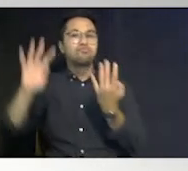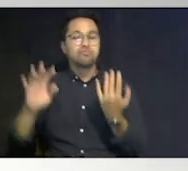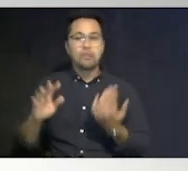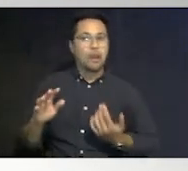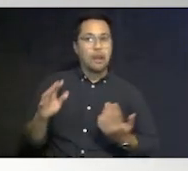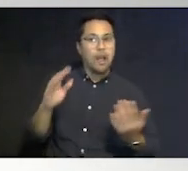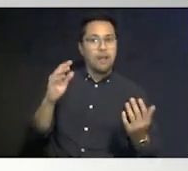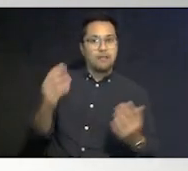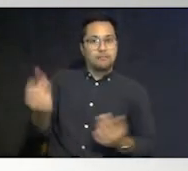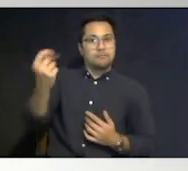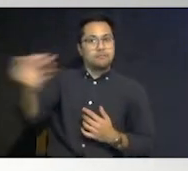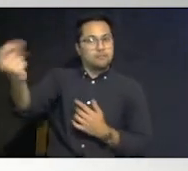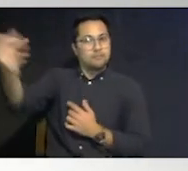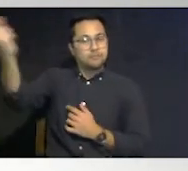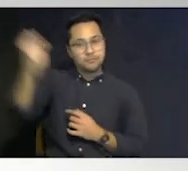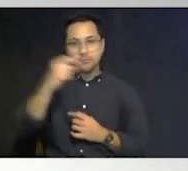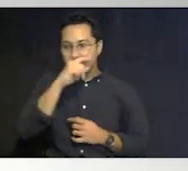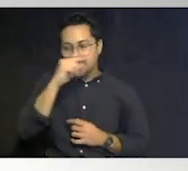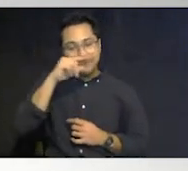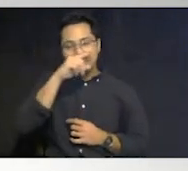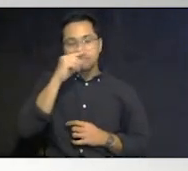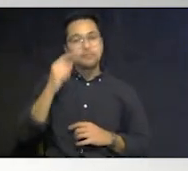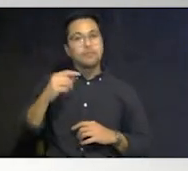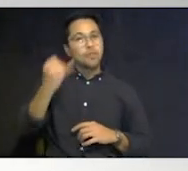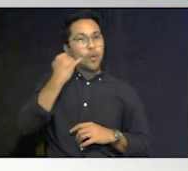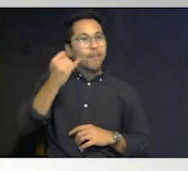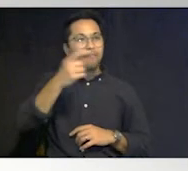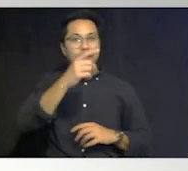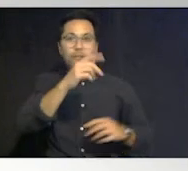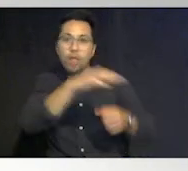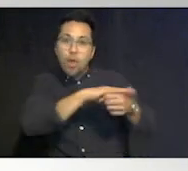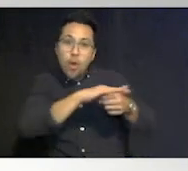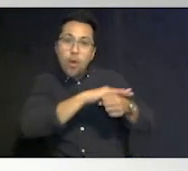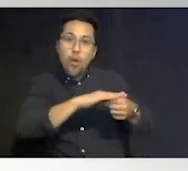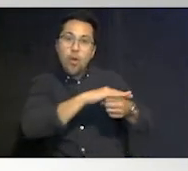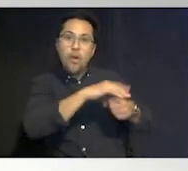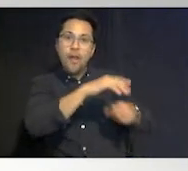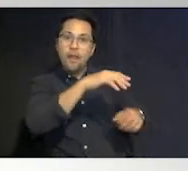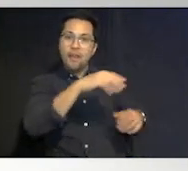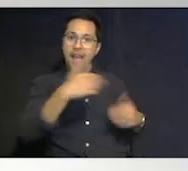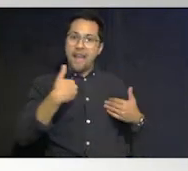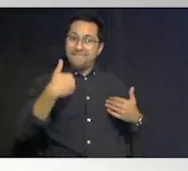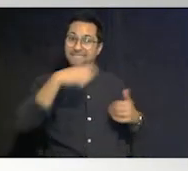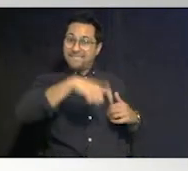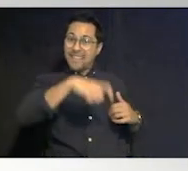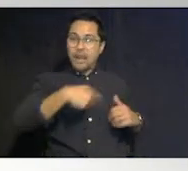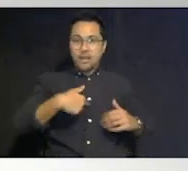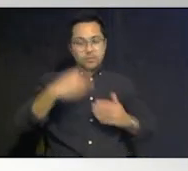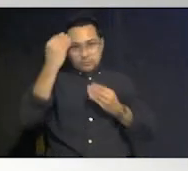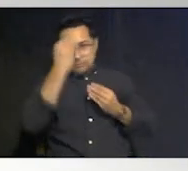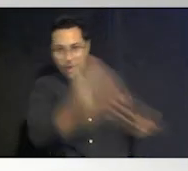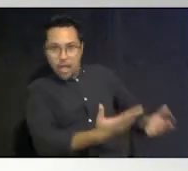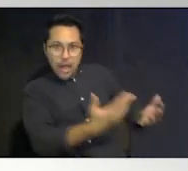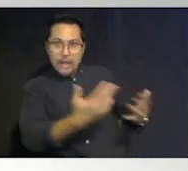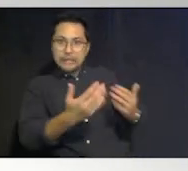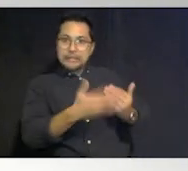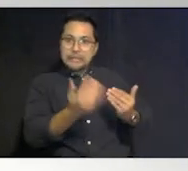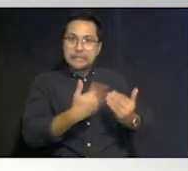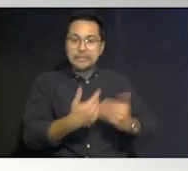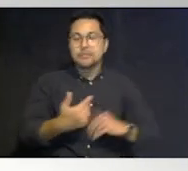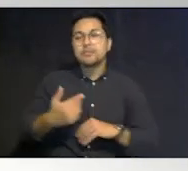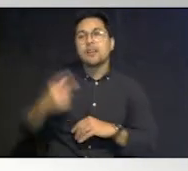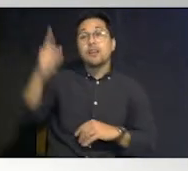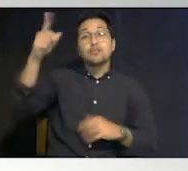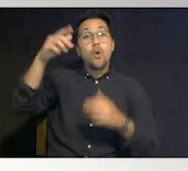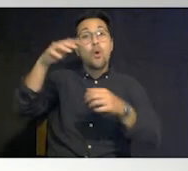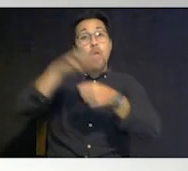the local community so that we can address those needs and of course the state government is the entity that can then communicate with the federal government